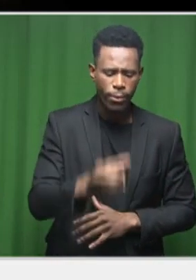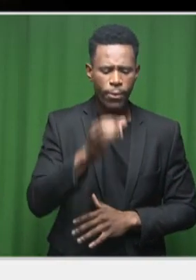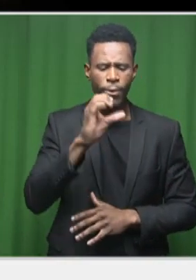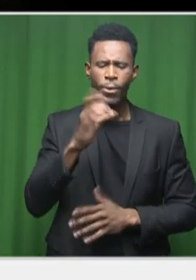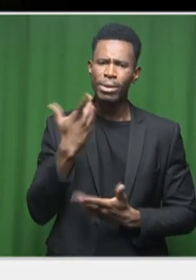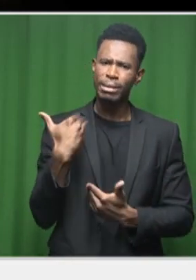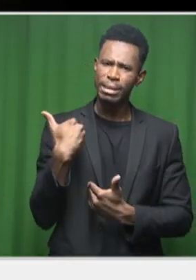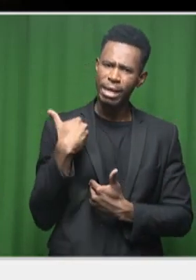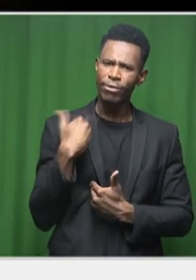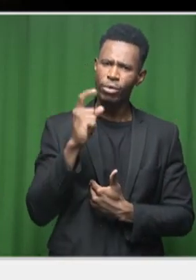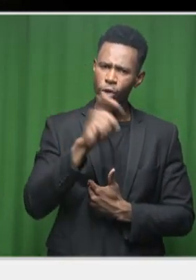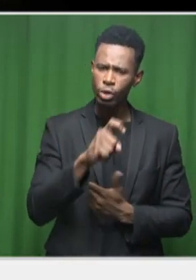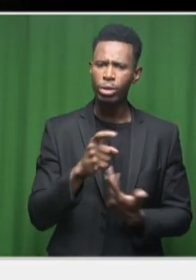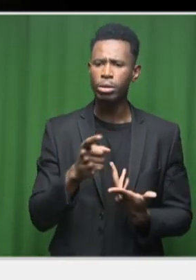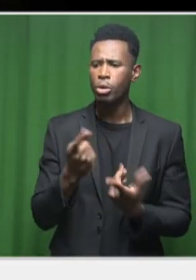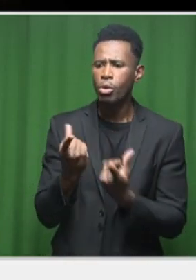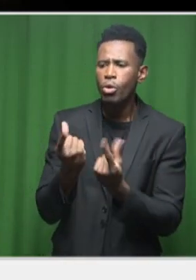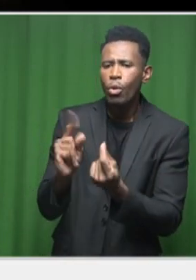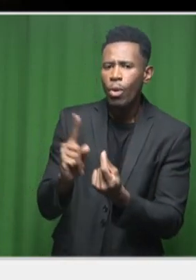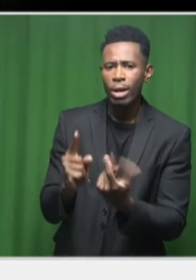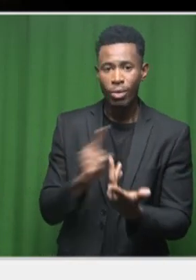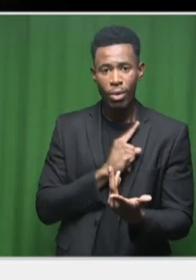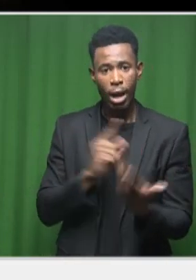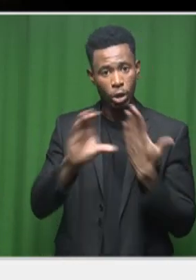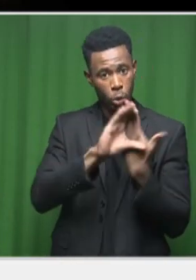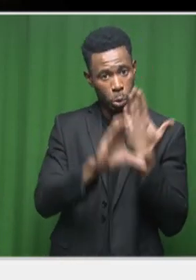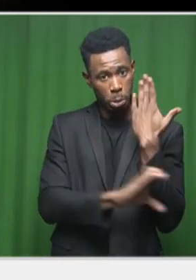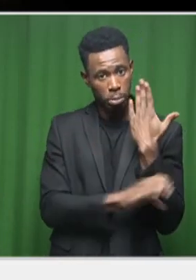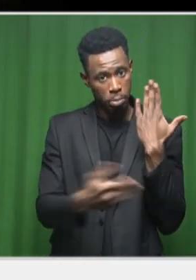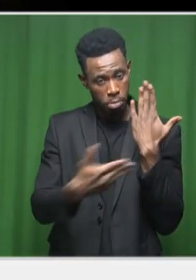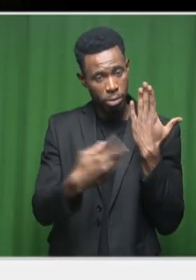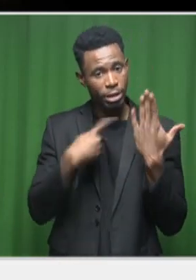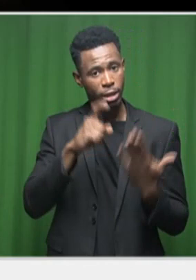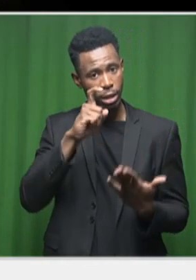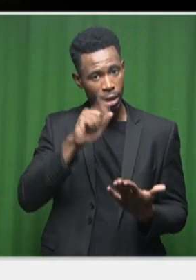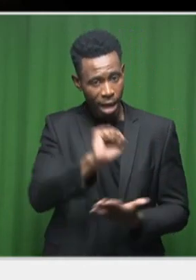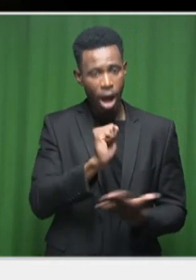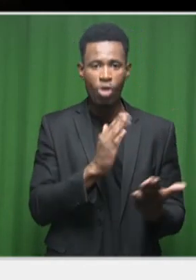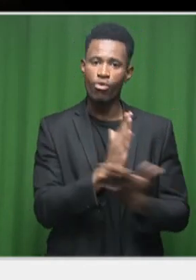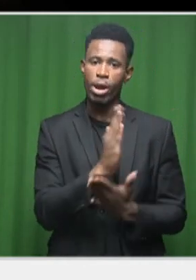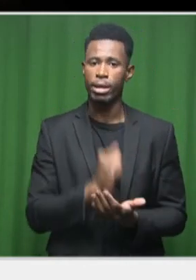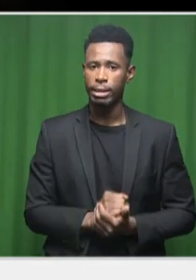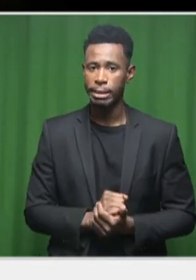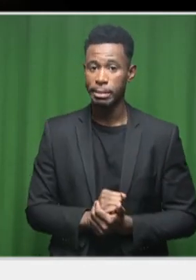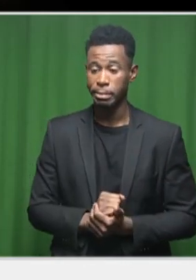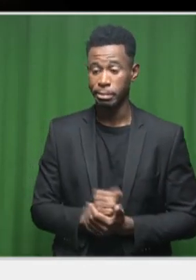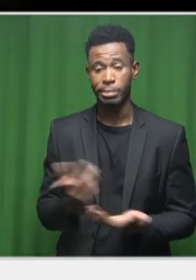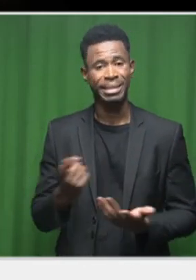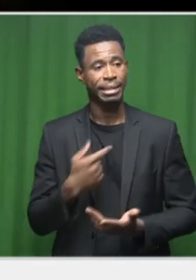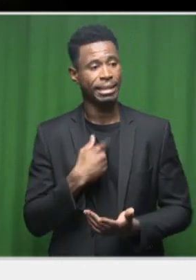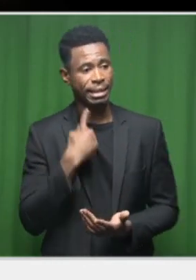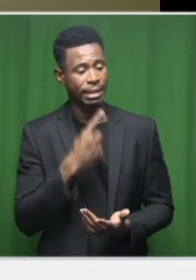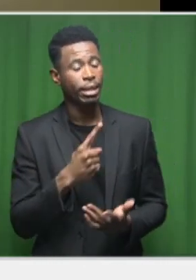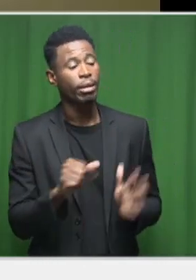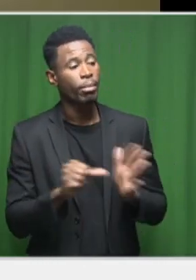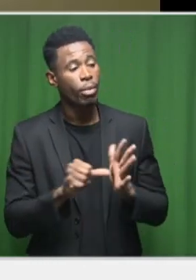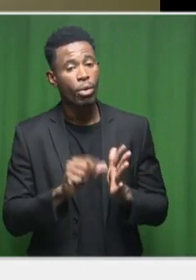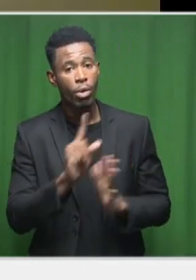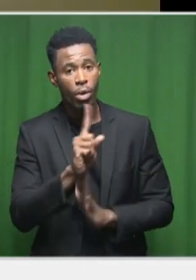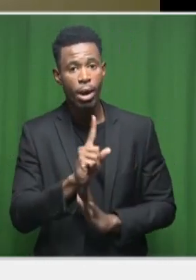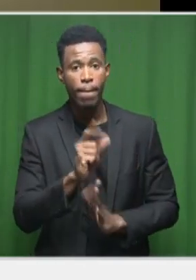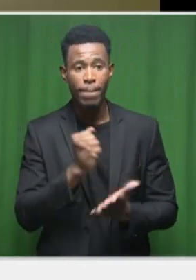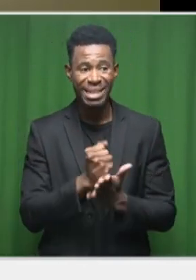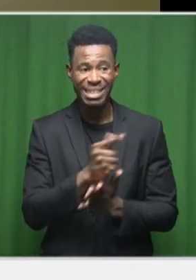Constitution? Well, I would say that we need to have actual compliance and actual enforcement and that